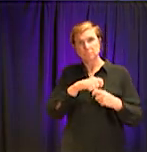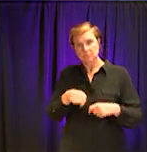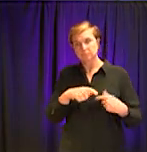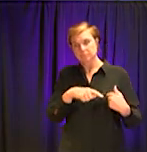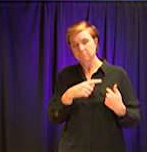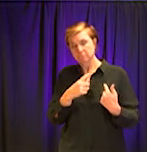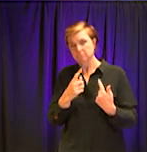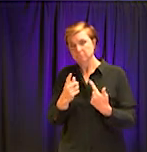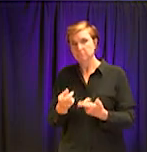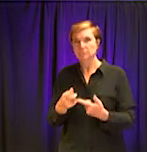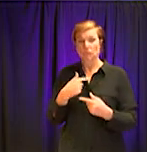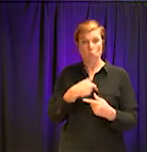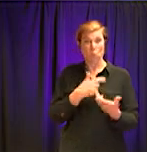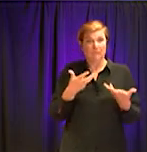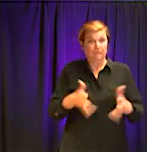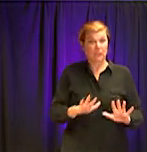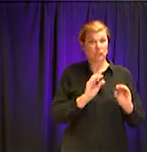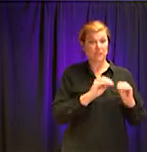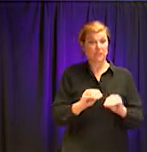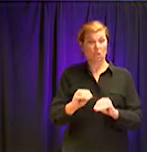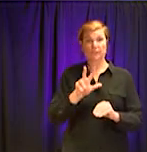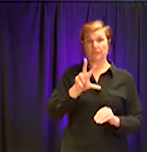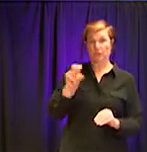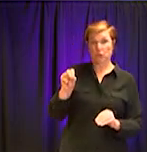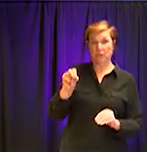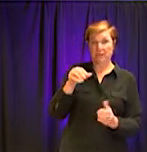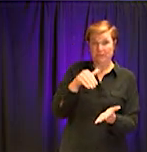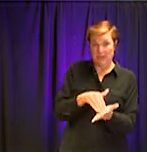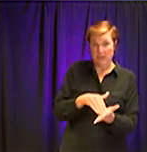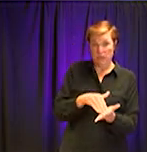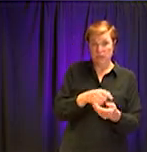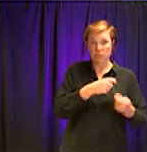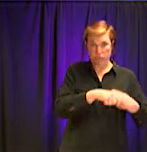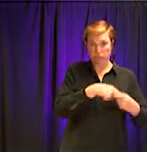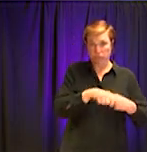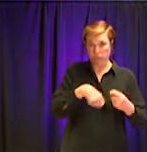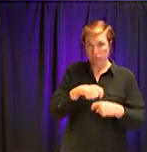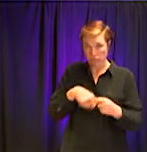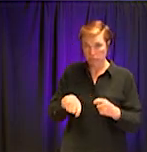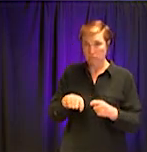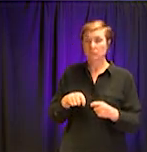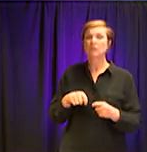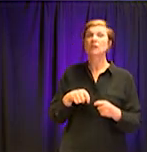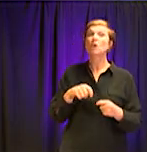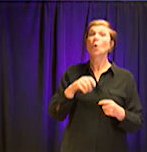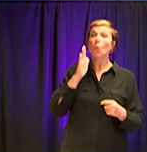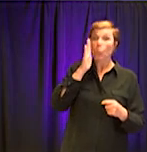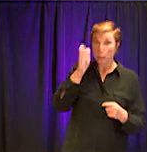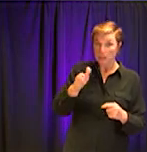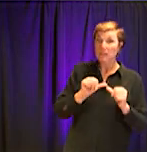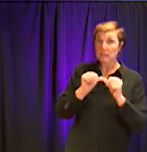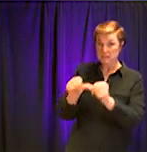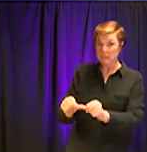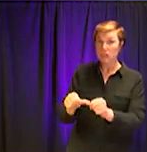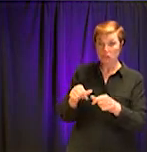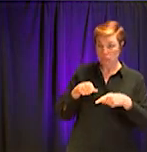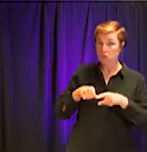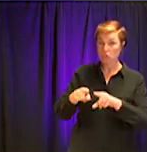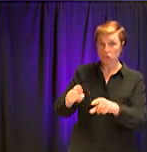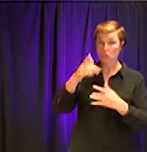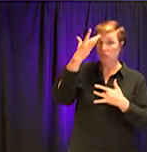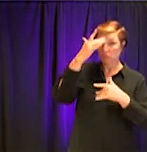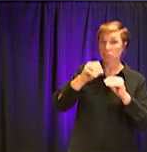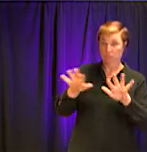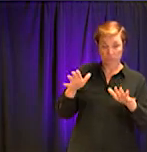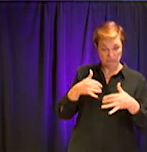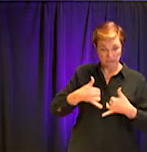we've already installed 30,000 meters, and this installation will continue during this process. All right. That's